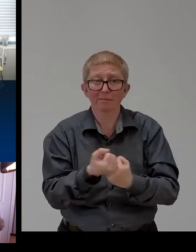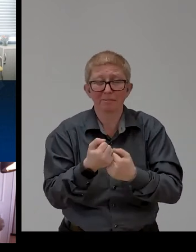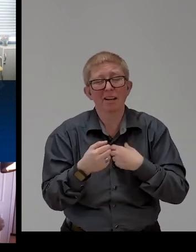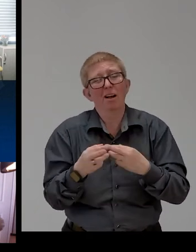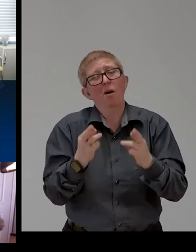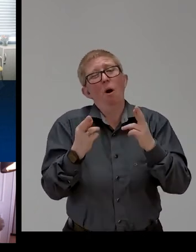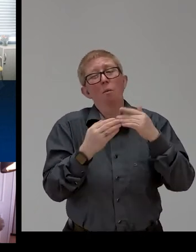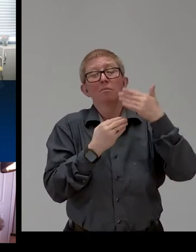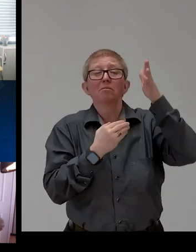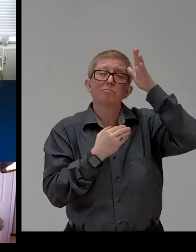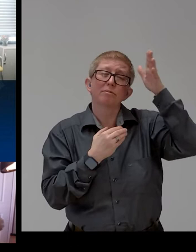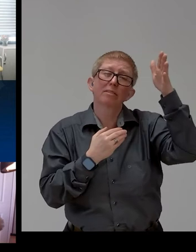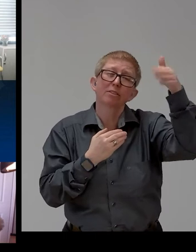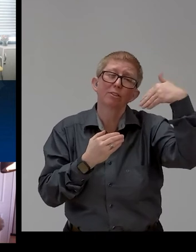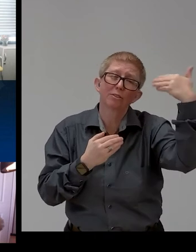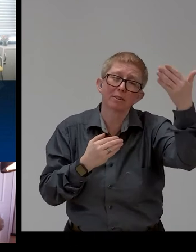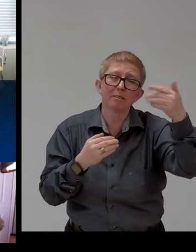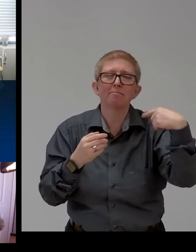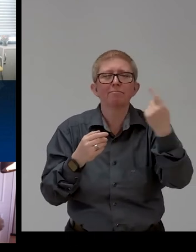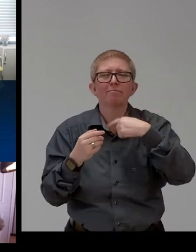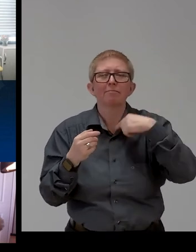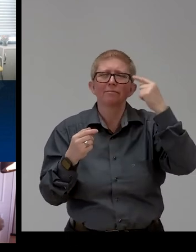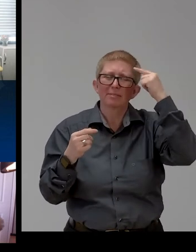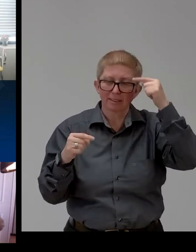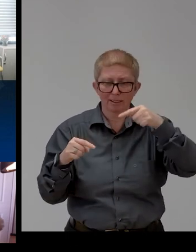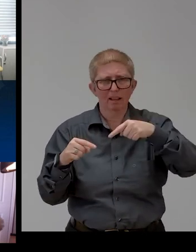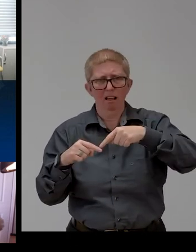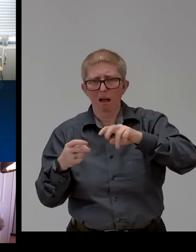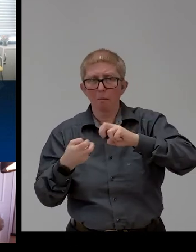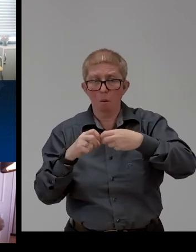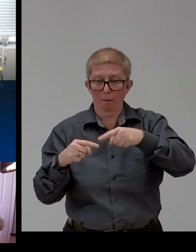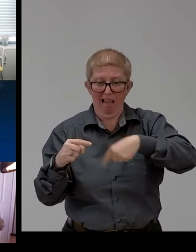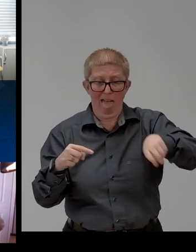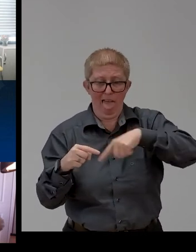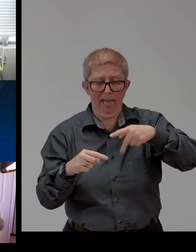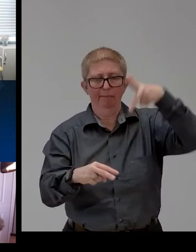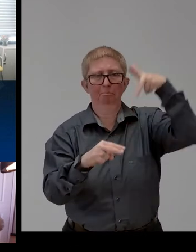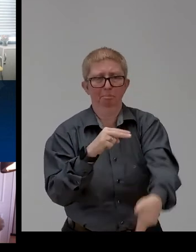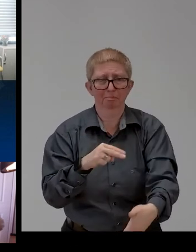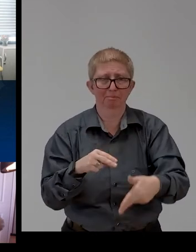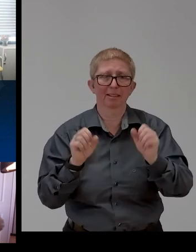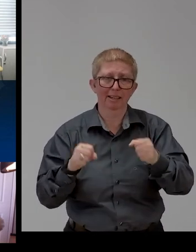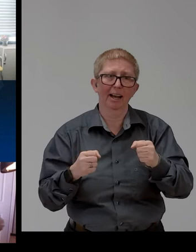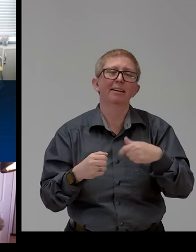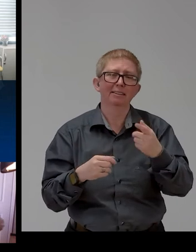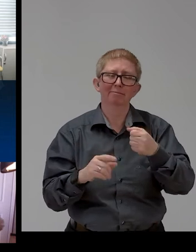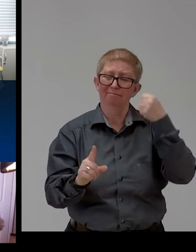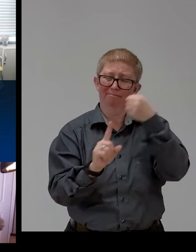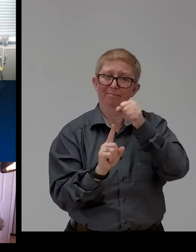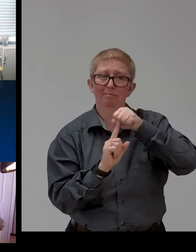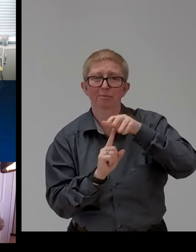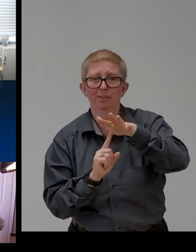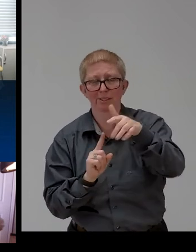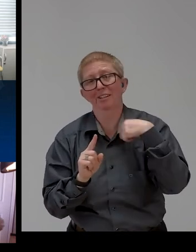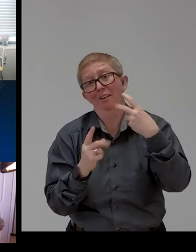reverse the vision cycle of destruction, catalyzing impactful solutions. Thank you so much. And it's a pleasure to welcome